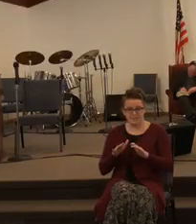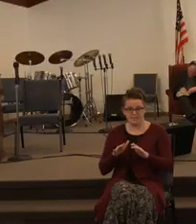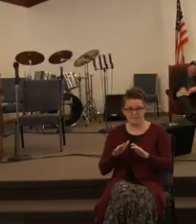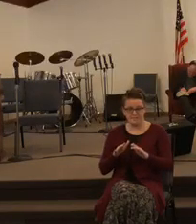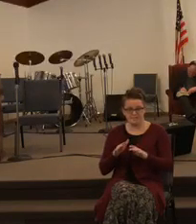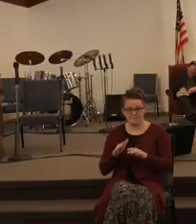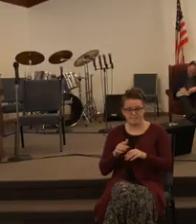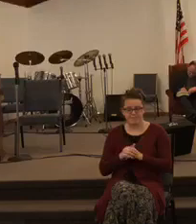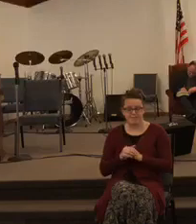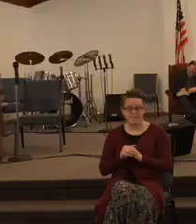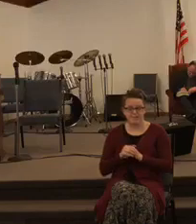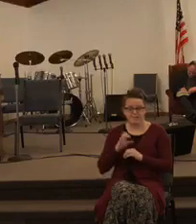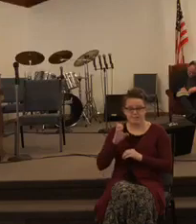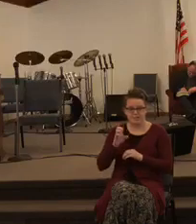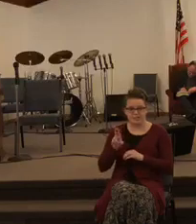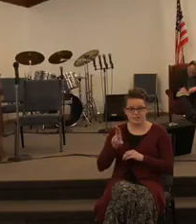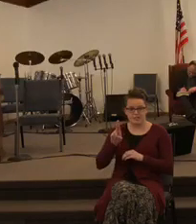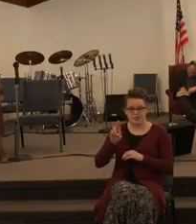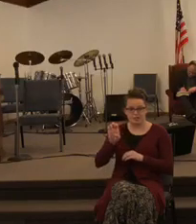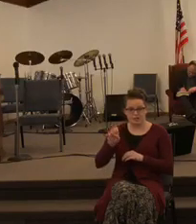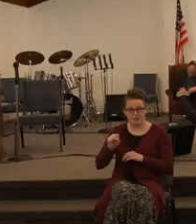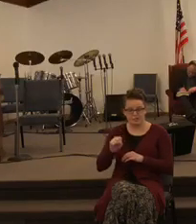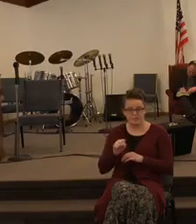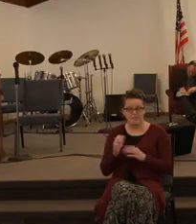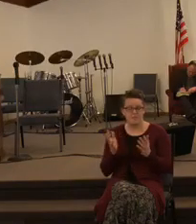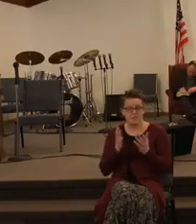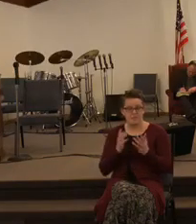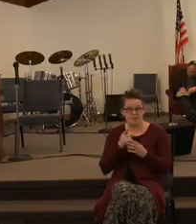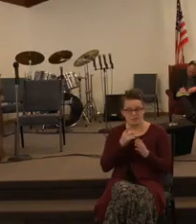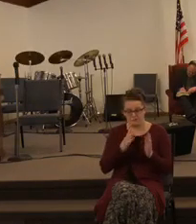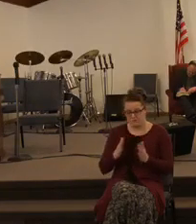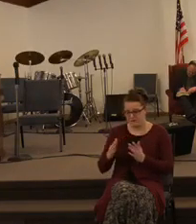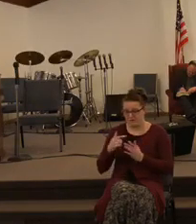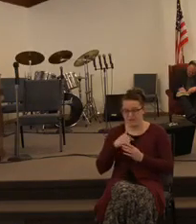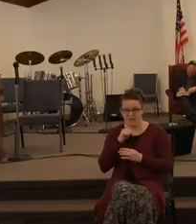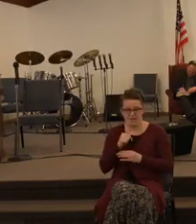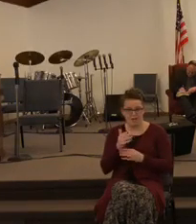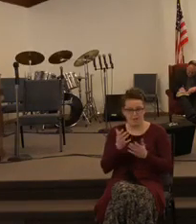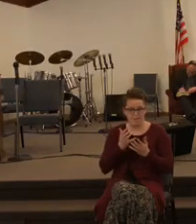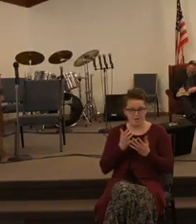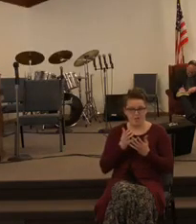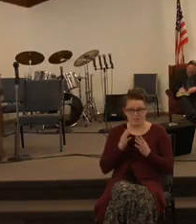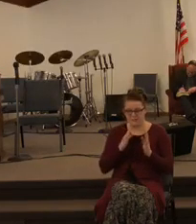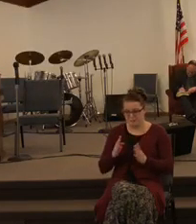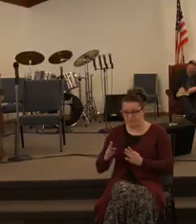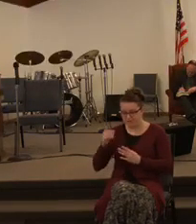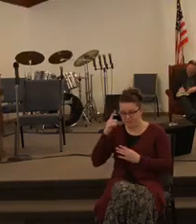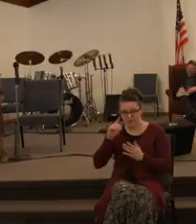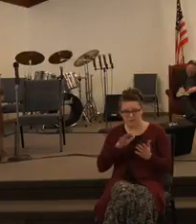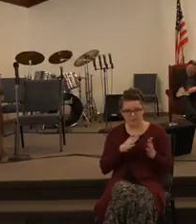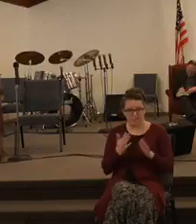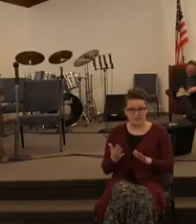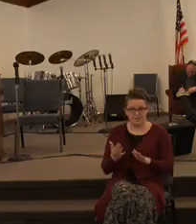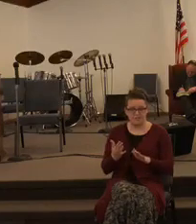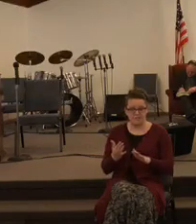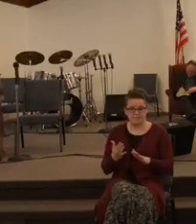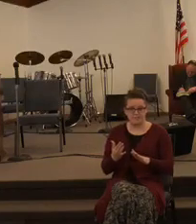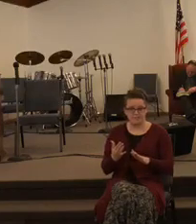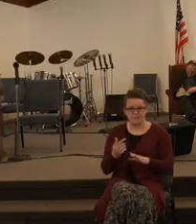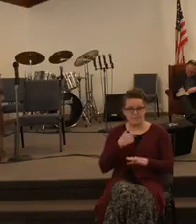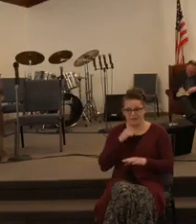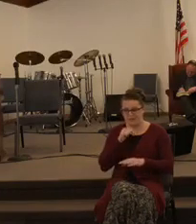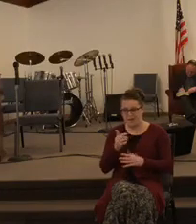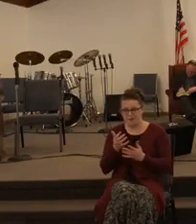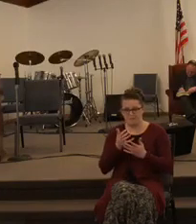of us whatever we prepare for I don't know about you but I don't want to prepare for death I don't want to prepare for